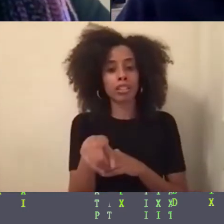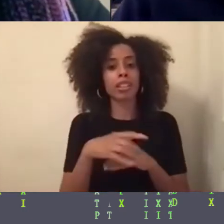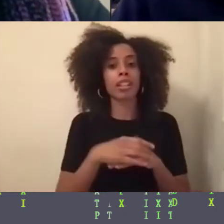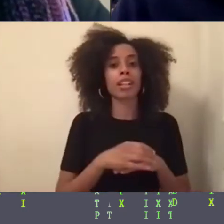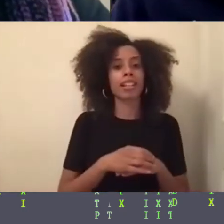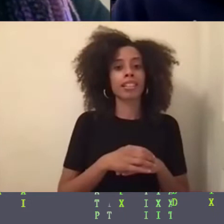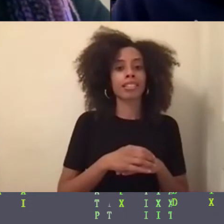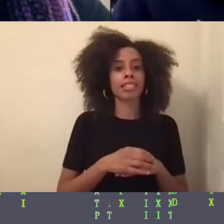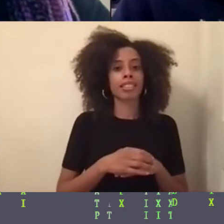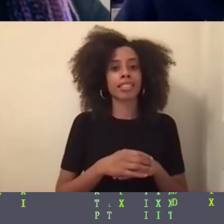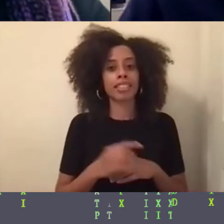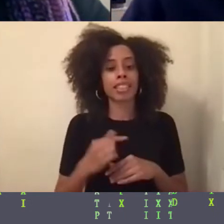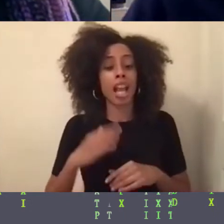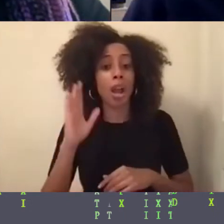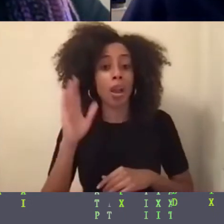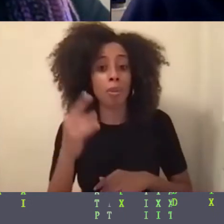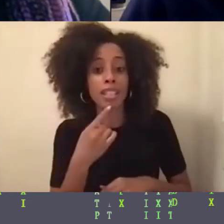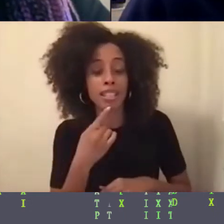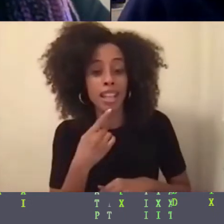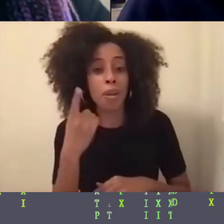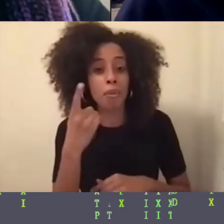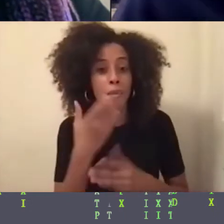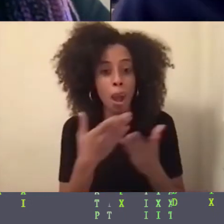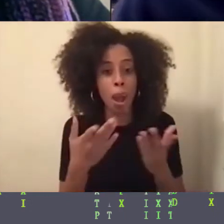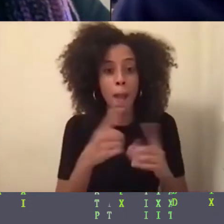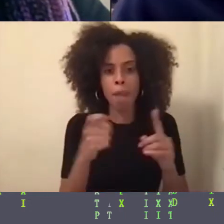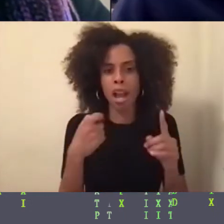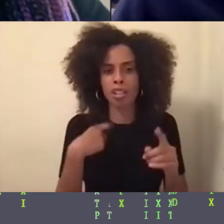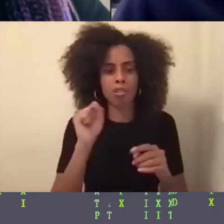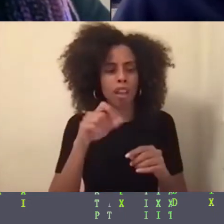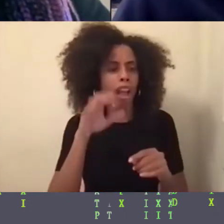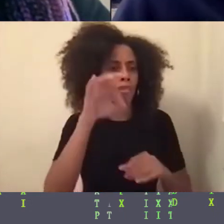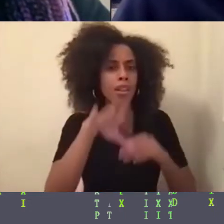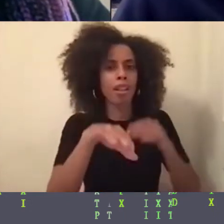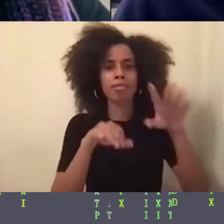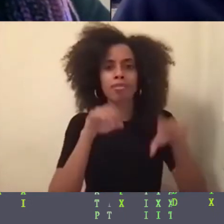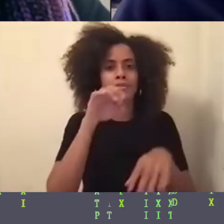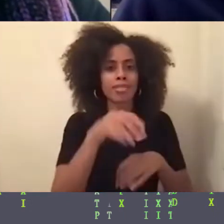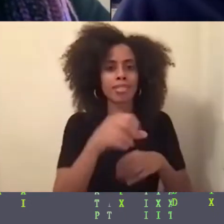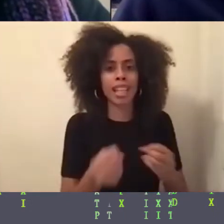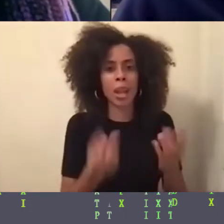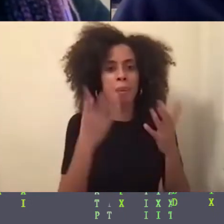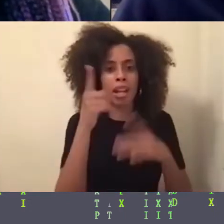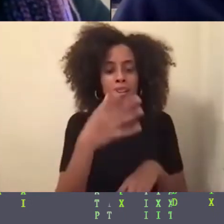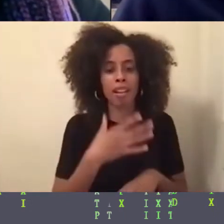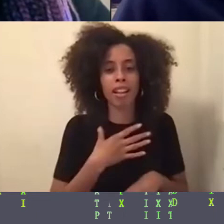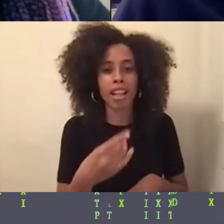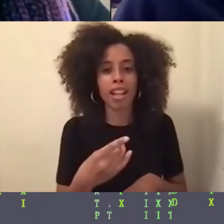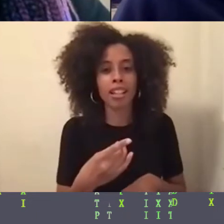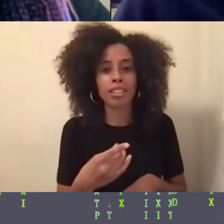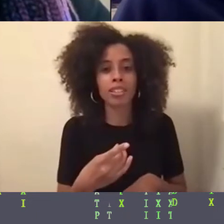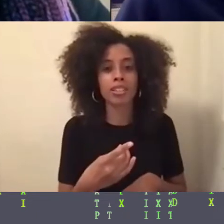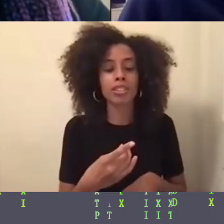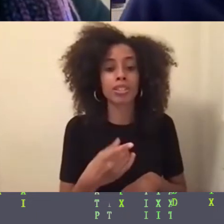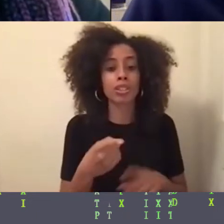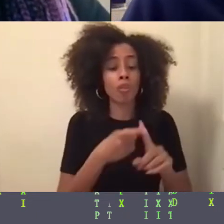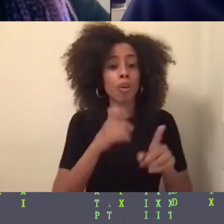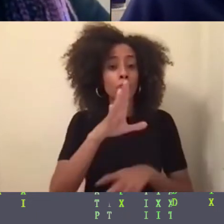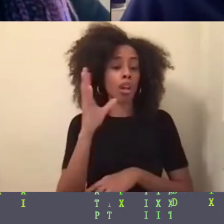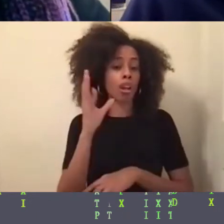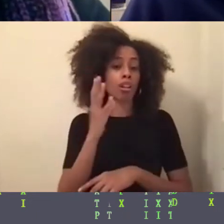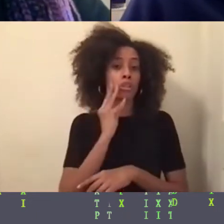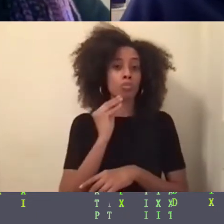I'm going to say one, but you can feel free to throw out as many as you'd like. What is a piece of advice given all of this